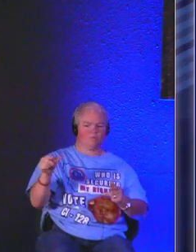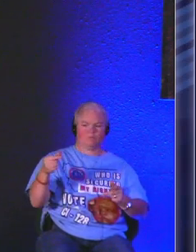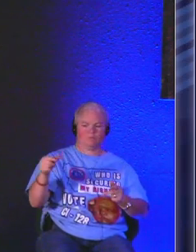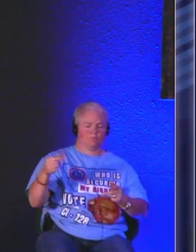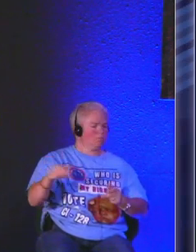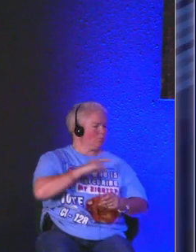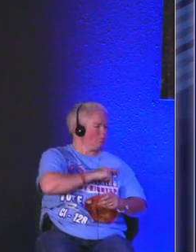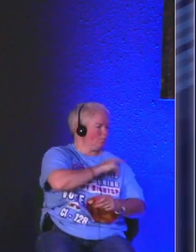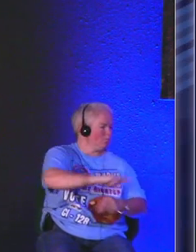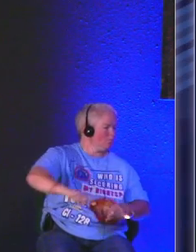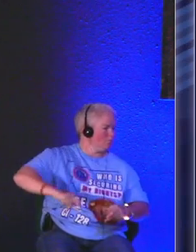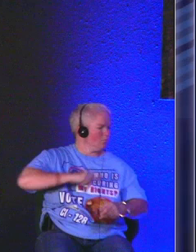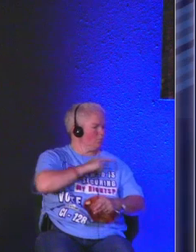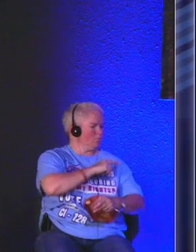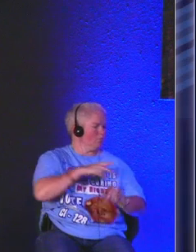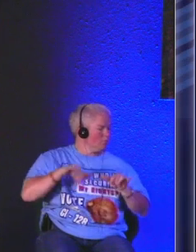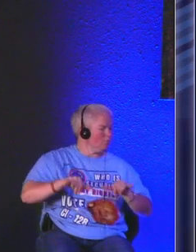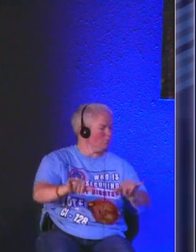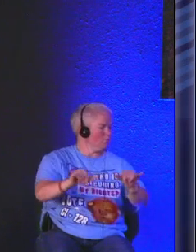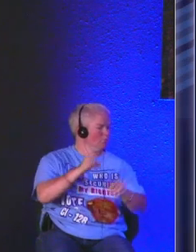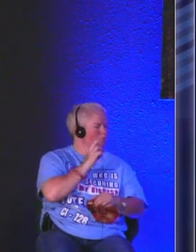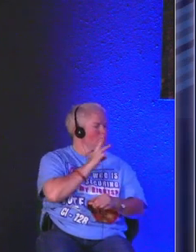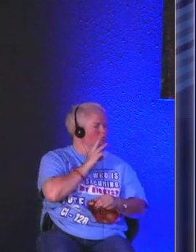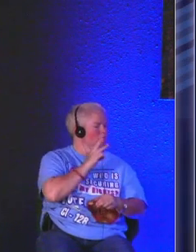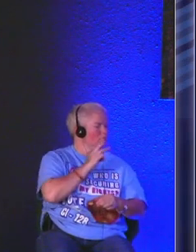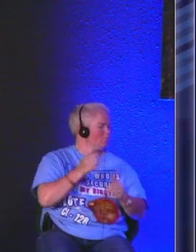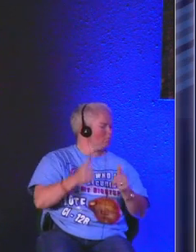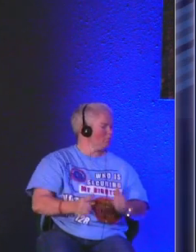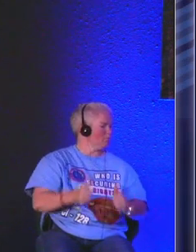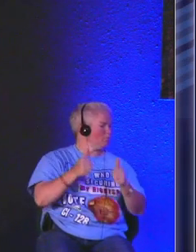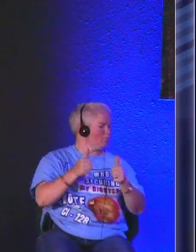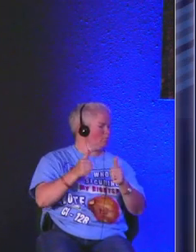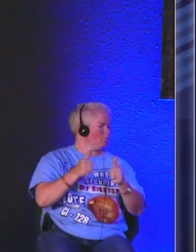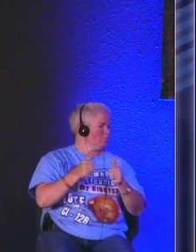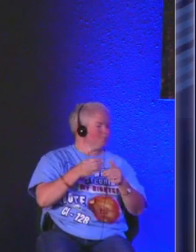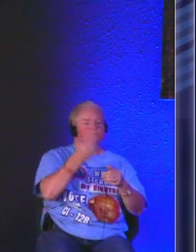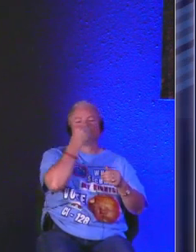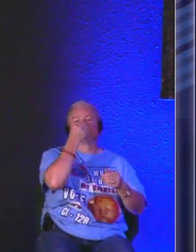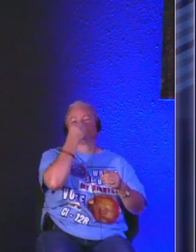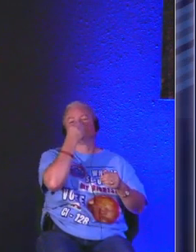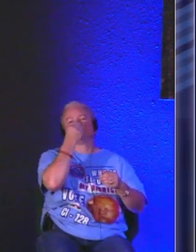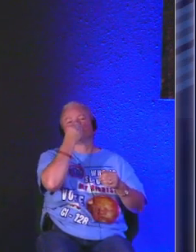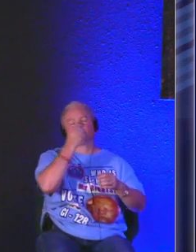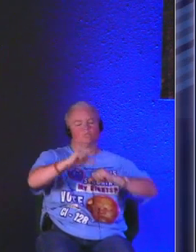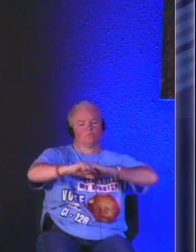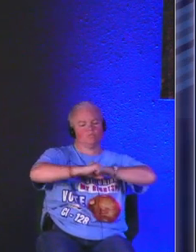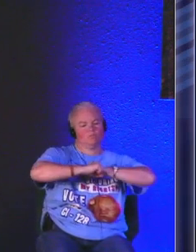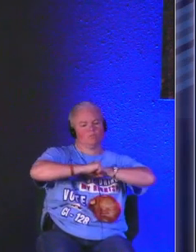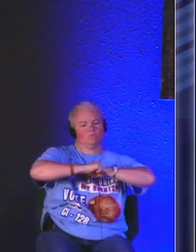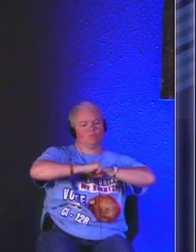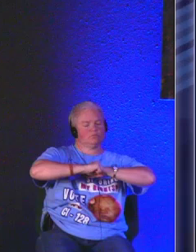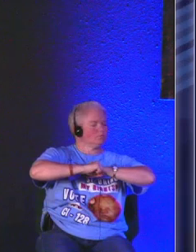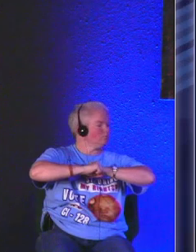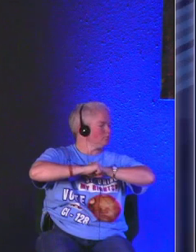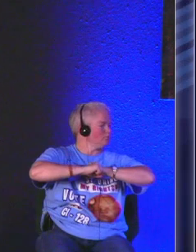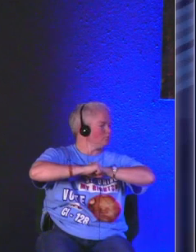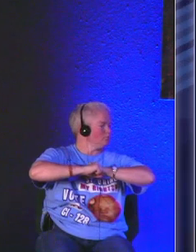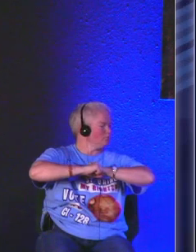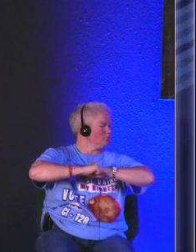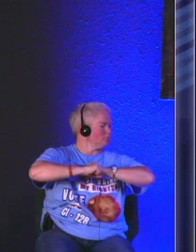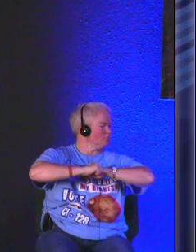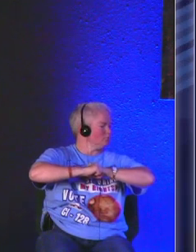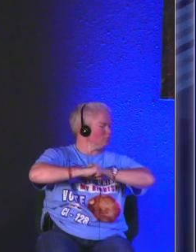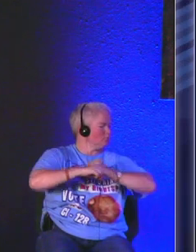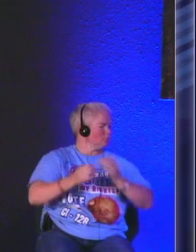of green pasture and still water where there is life and there is nourishment and there is protection